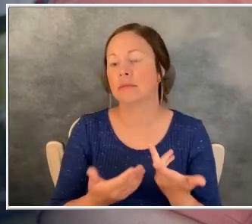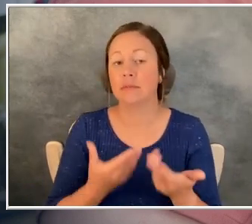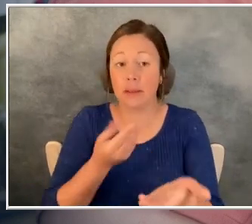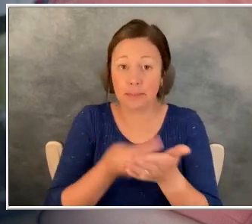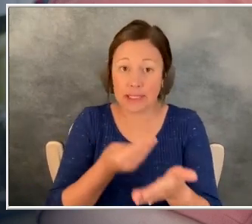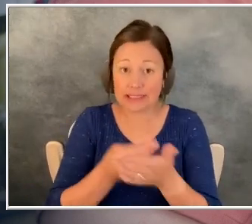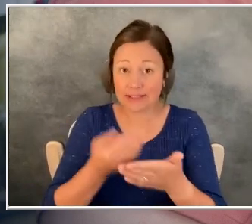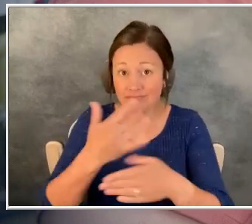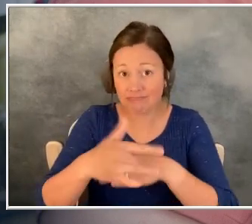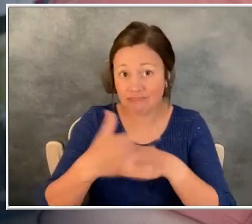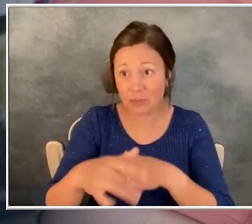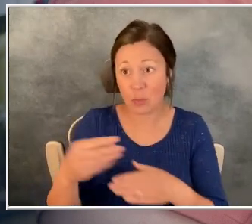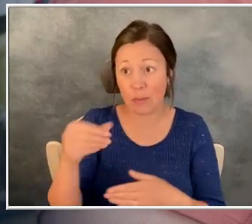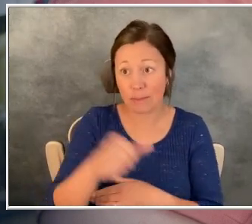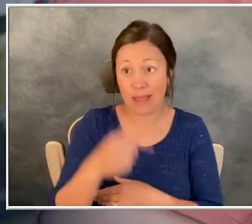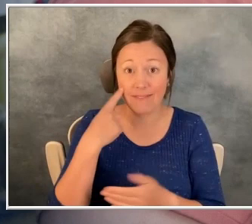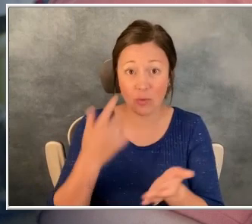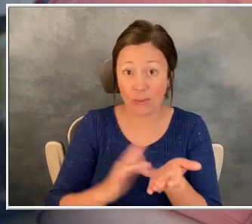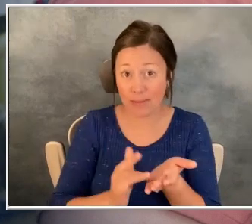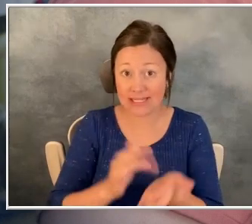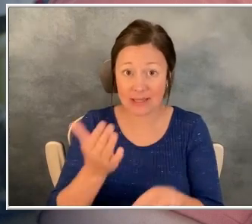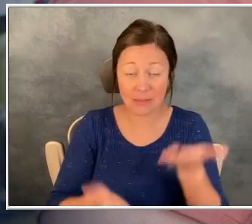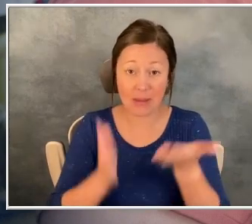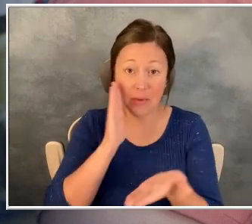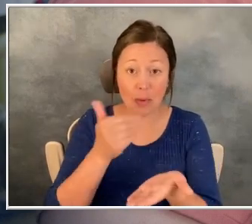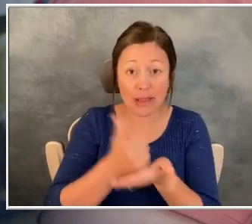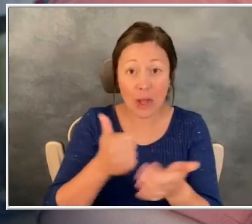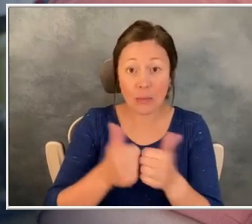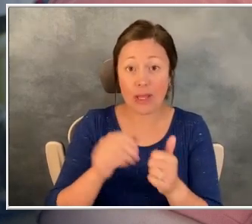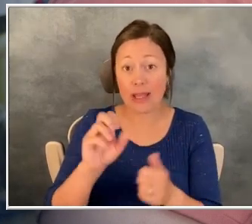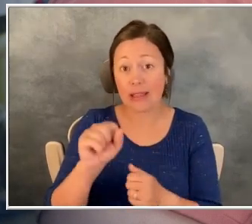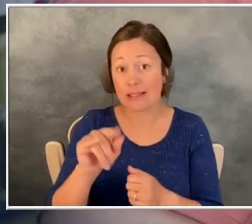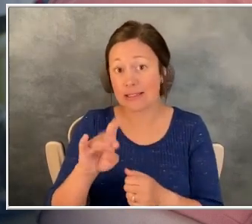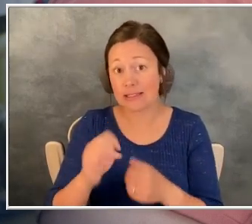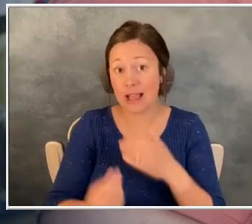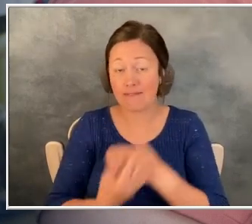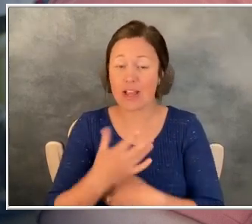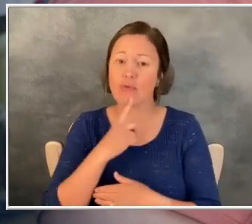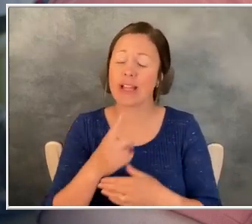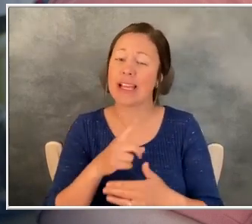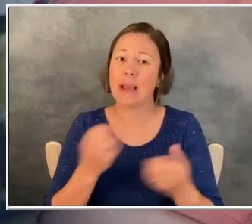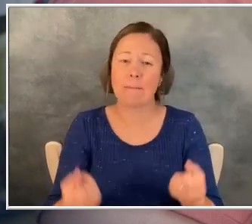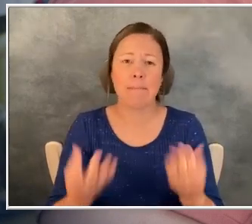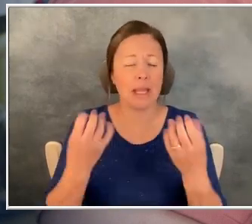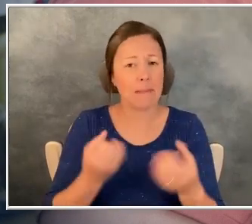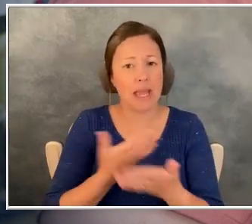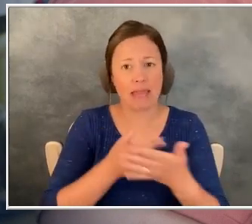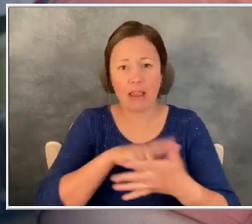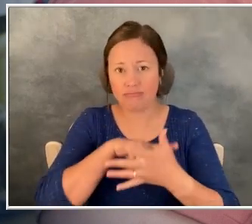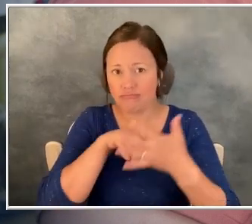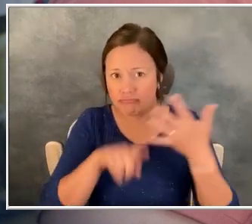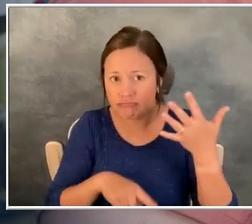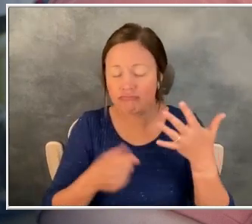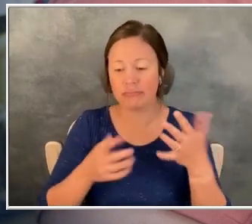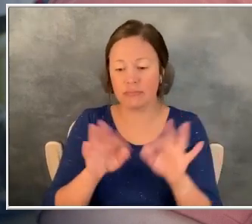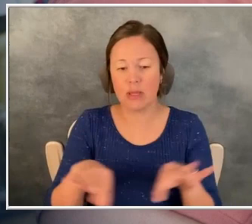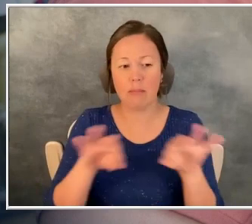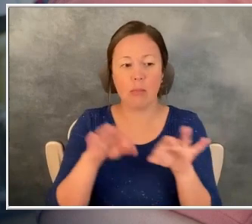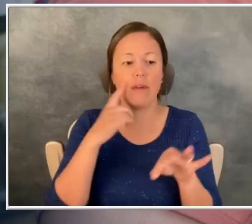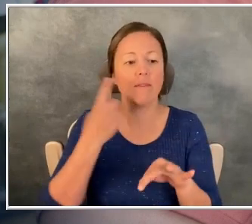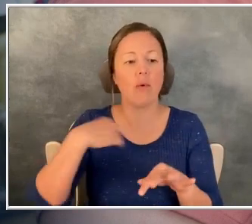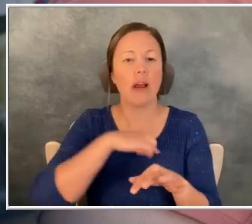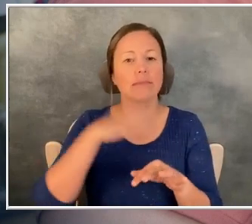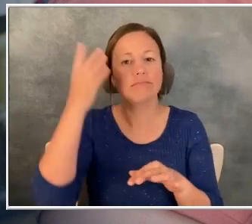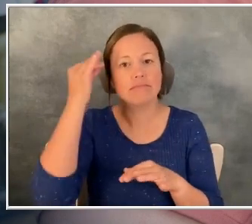to pay for medications that might help with side effects? And so there is a plethora of considerations that we take in